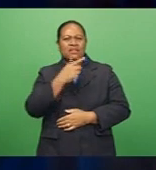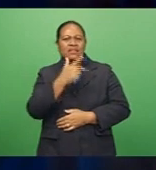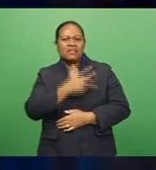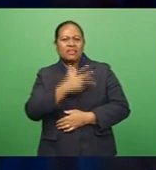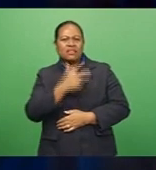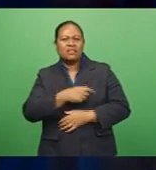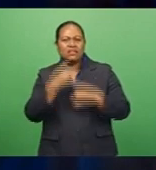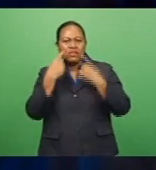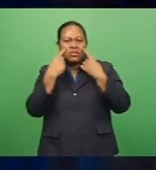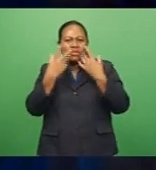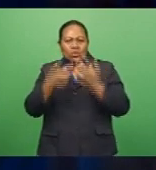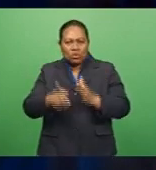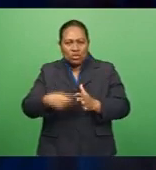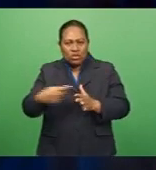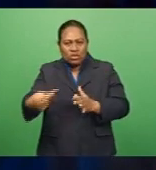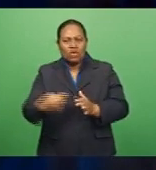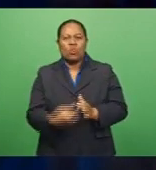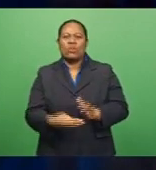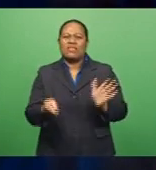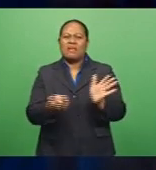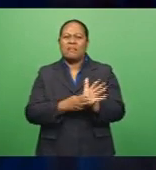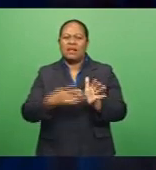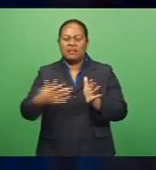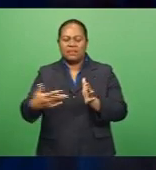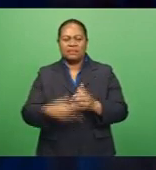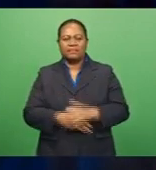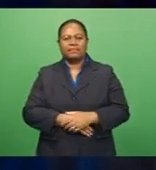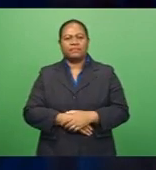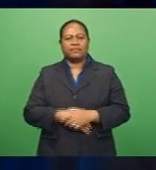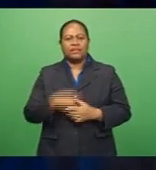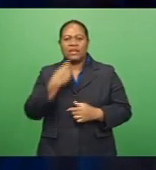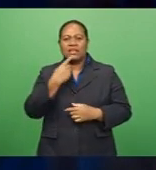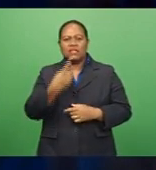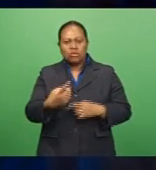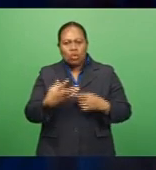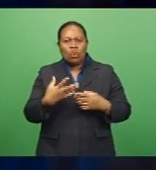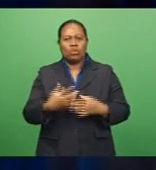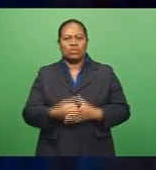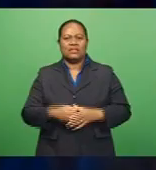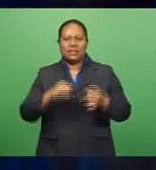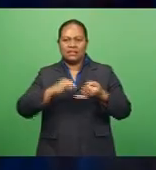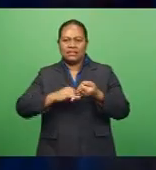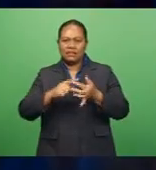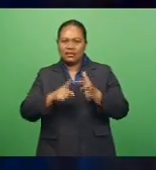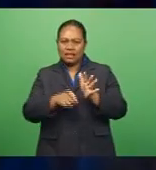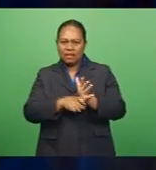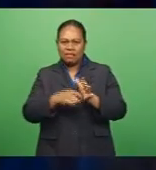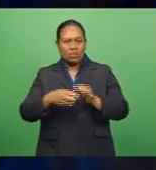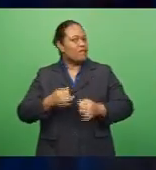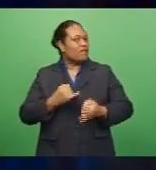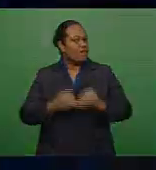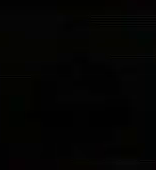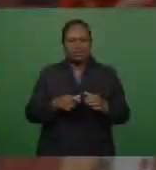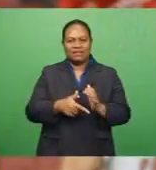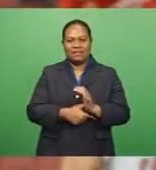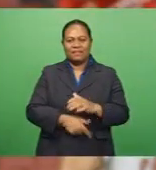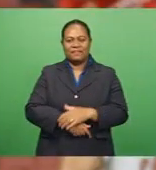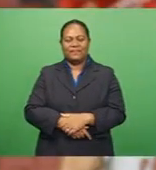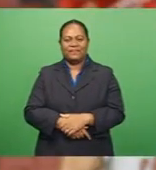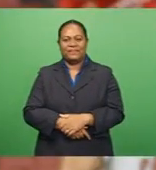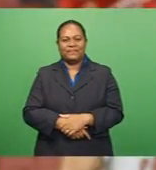his attempt to continue his Melbourne dominance. But as this report indicates, the Serbian was just too good for Daniel Medvedev.